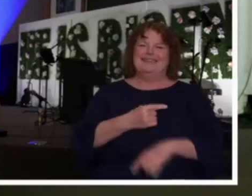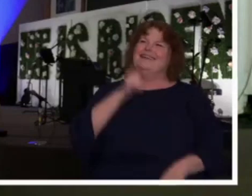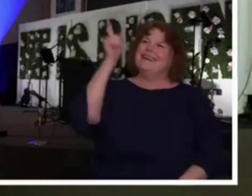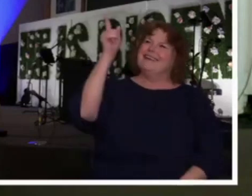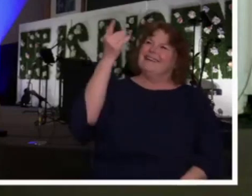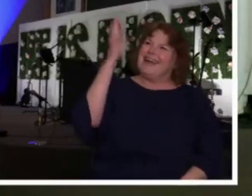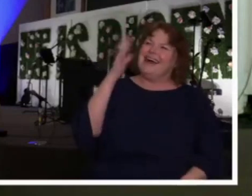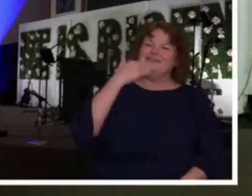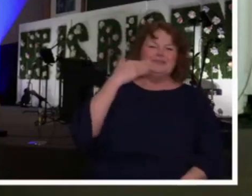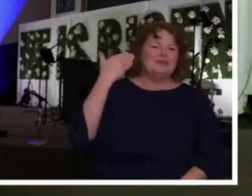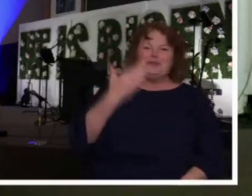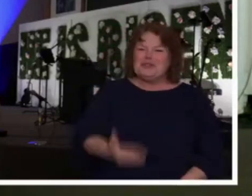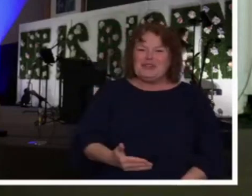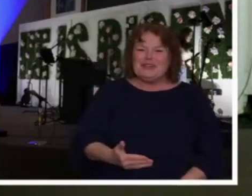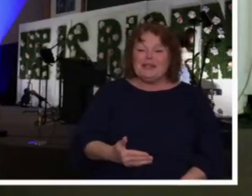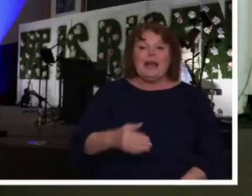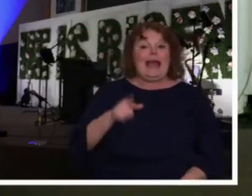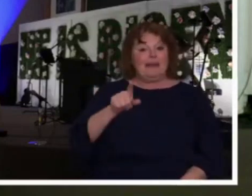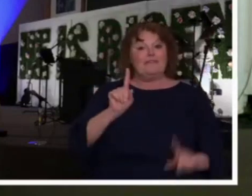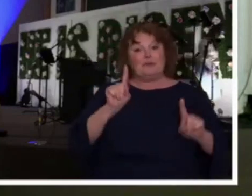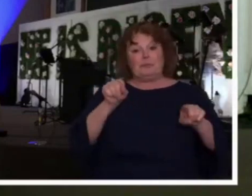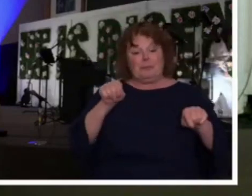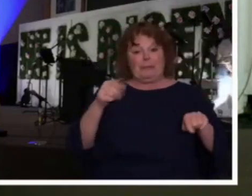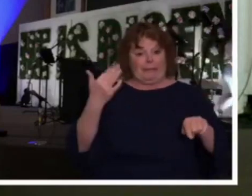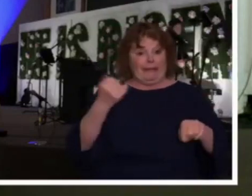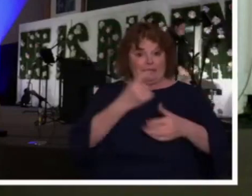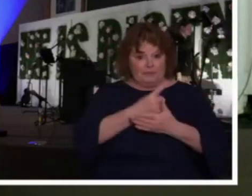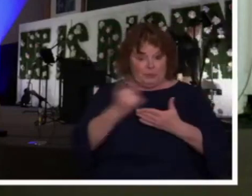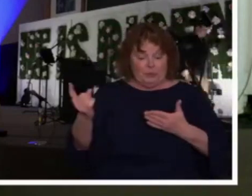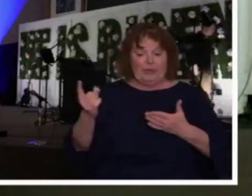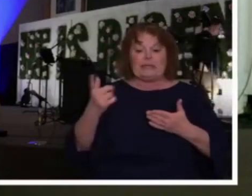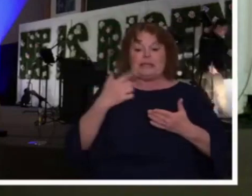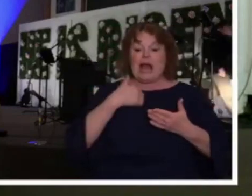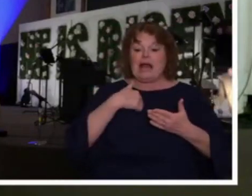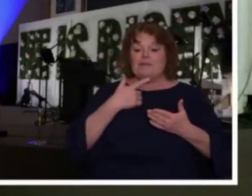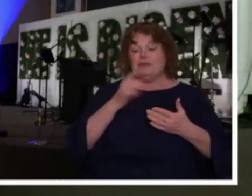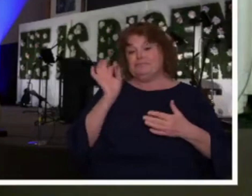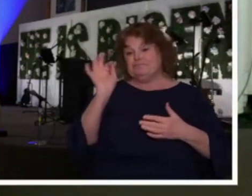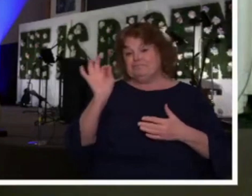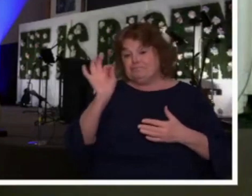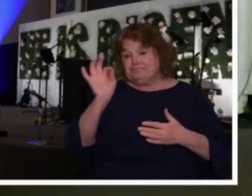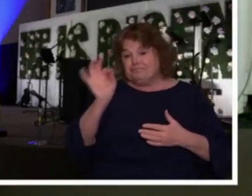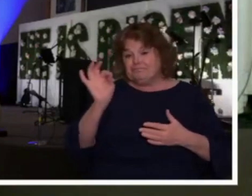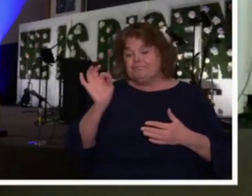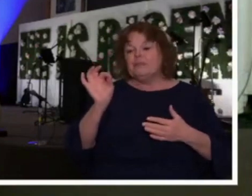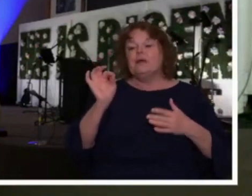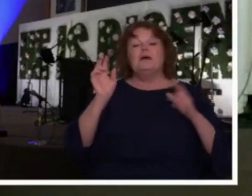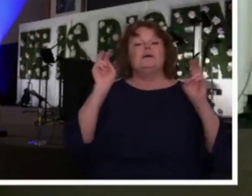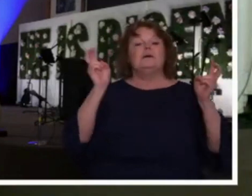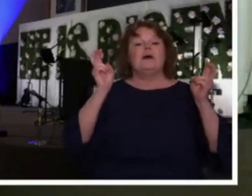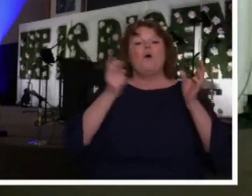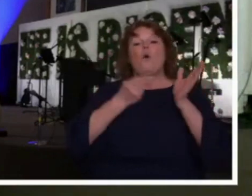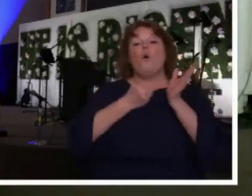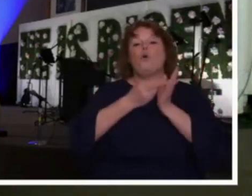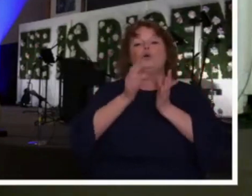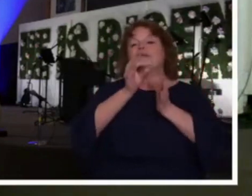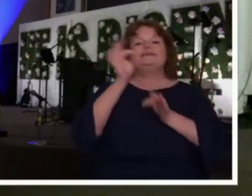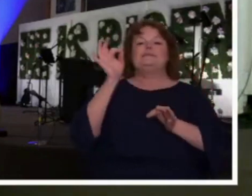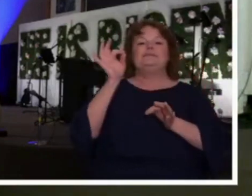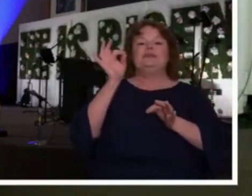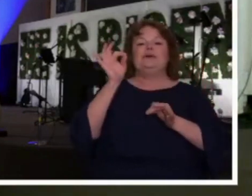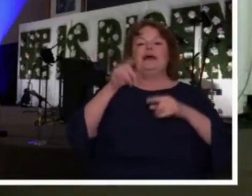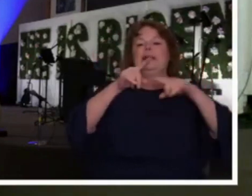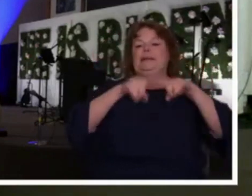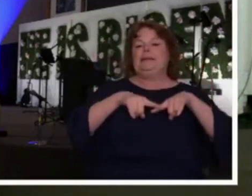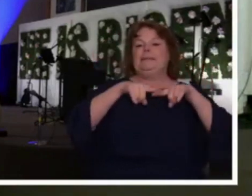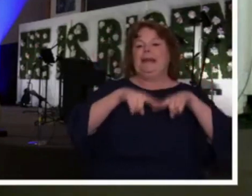For those of you who've been with us for the past several weeks, you know that I have been involved in a series called The Holy Spirit Dependency. How do we